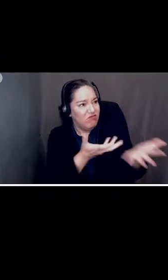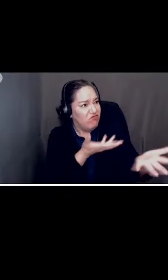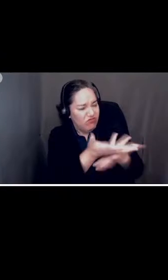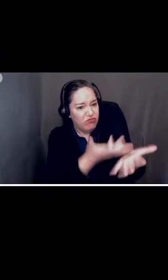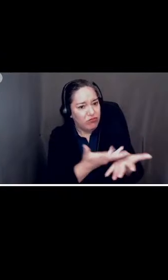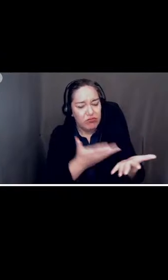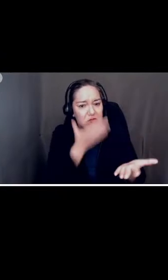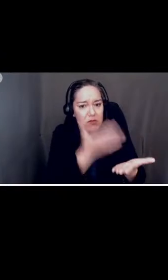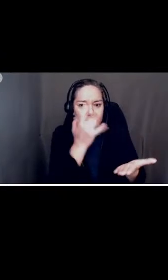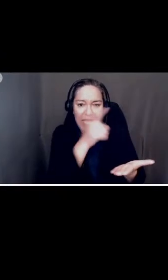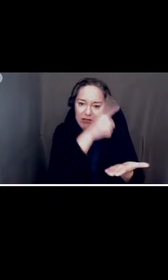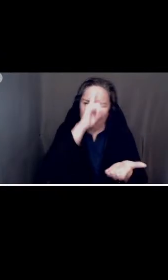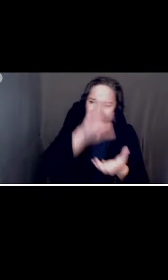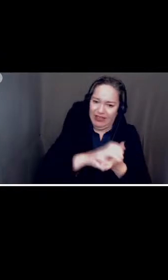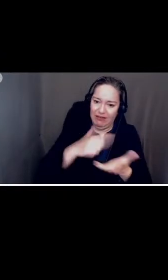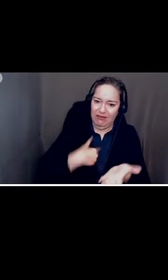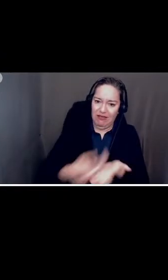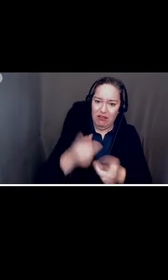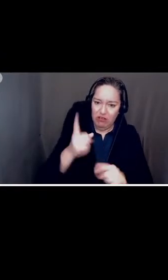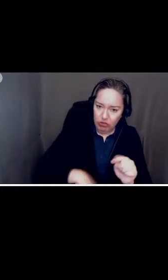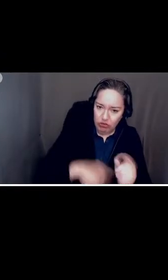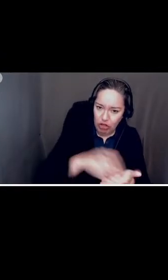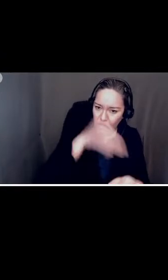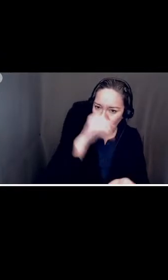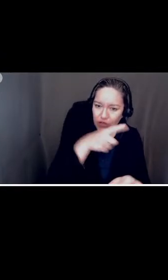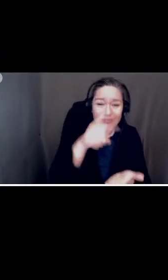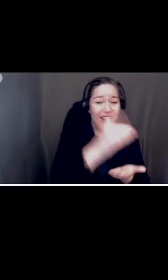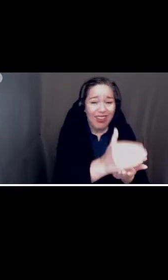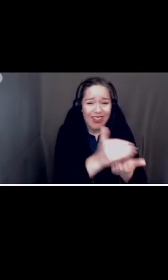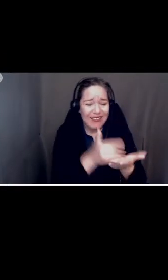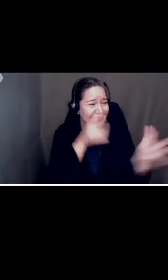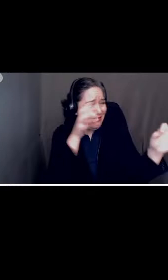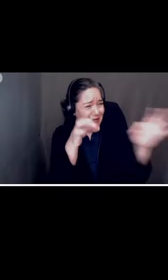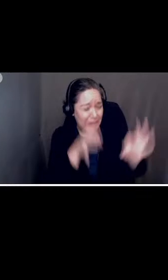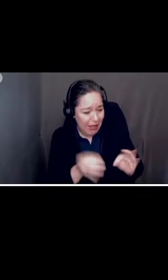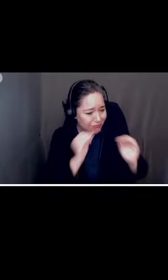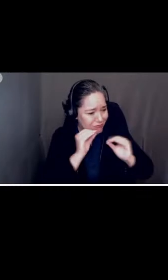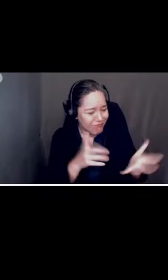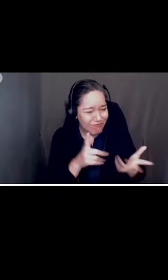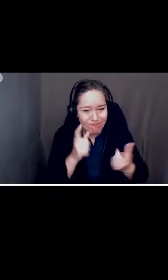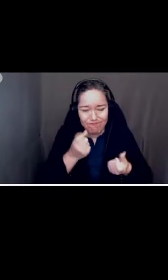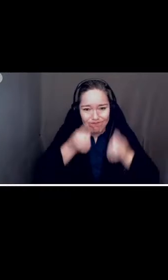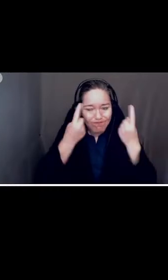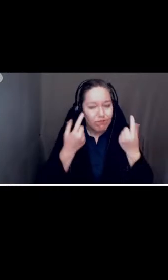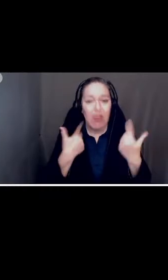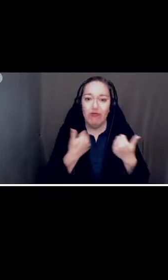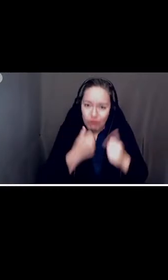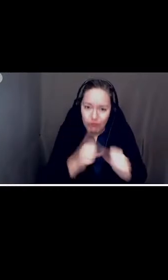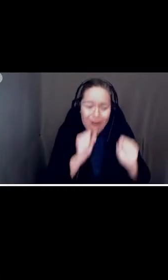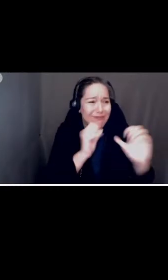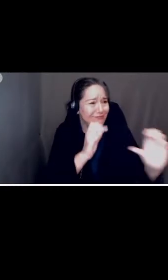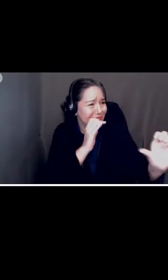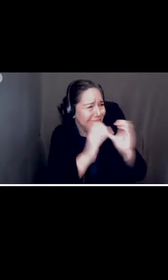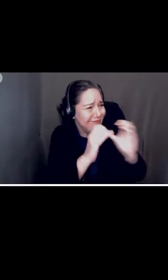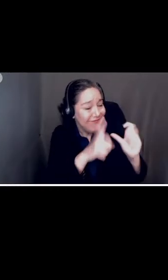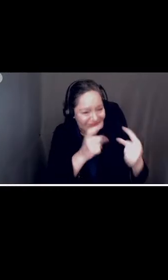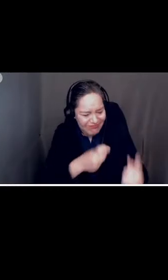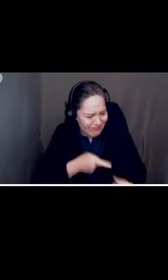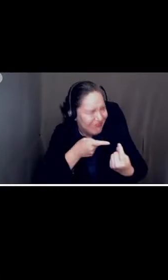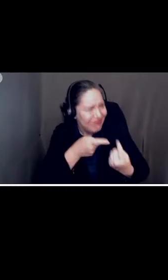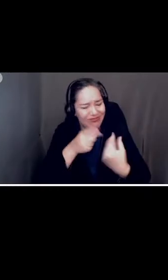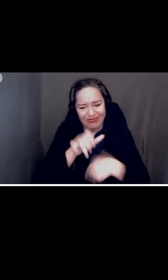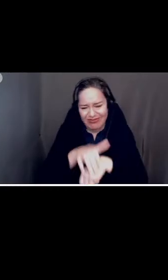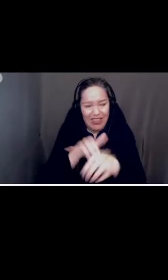these teachers would not explain lessons and i did not understand i tried i did try to communicate with them and tell them the difficulty of the